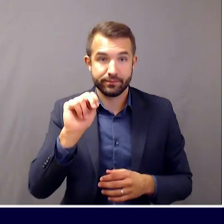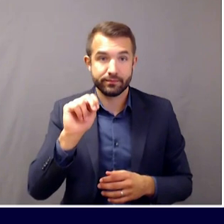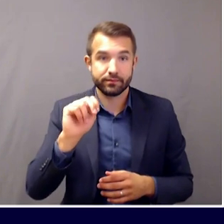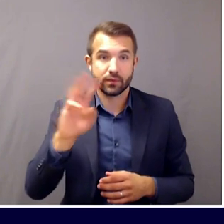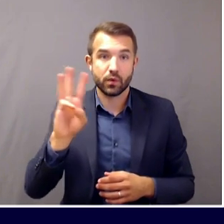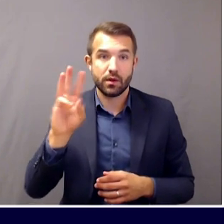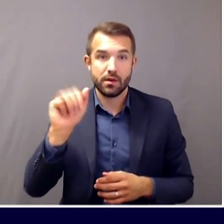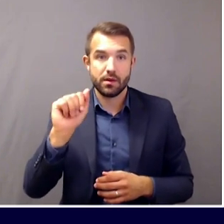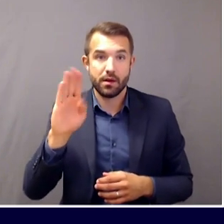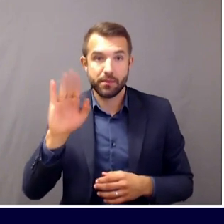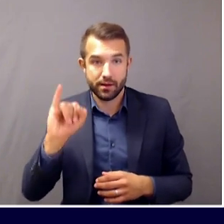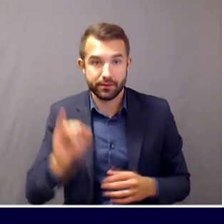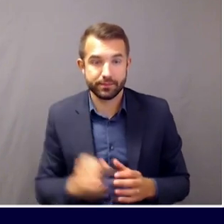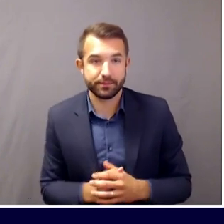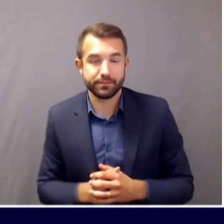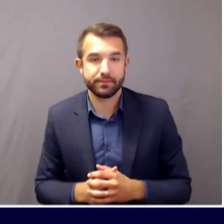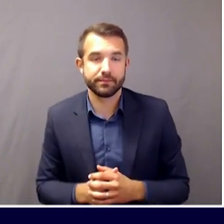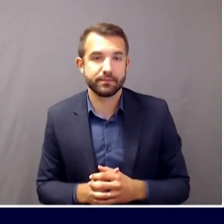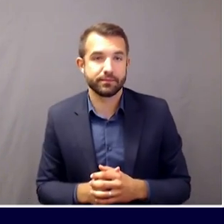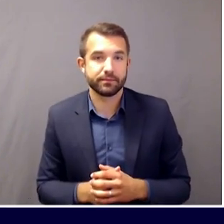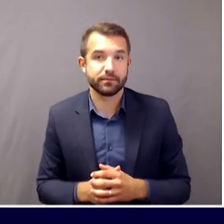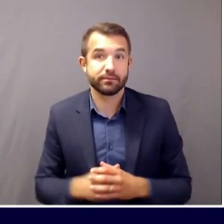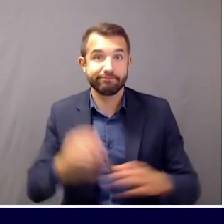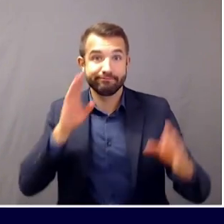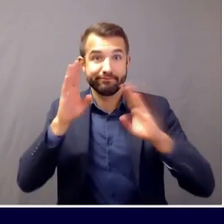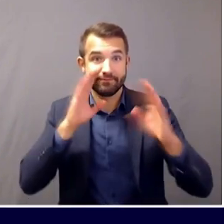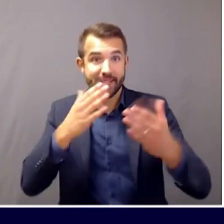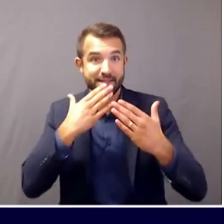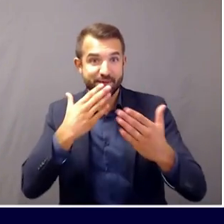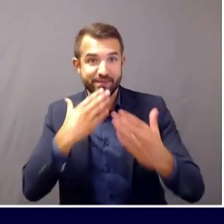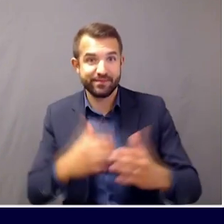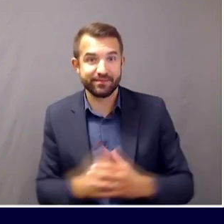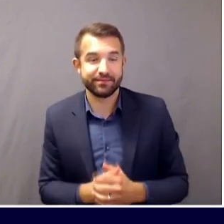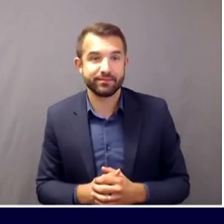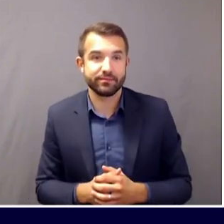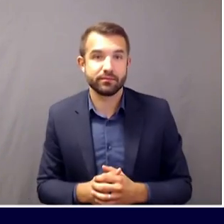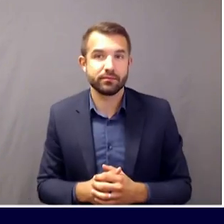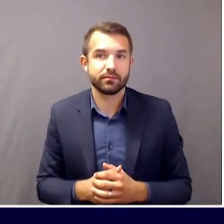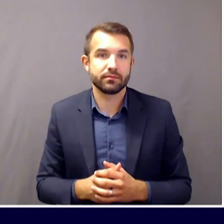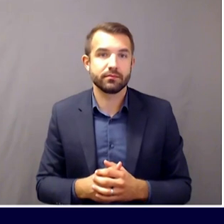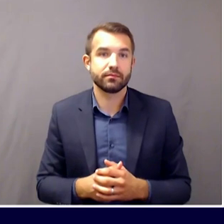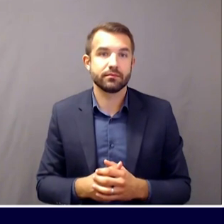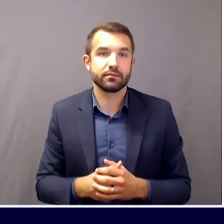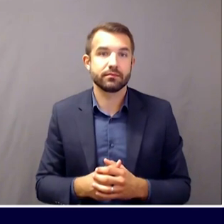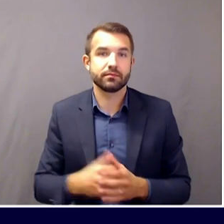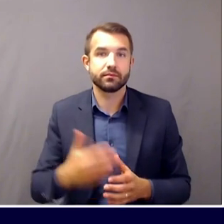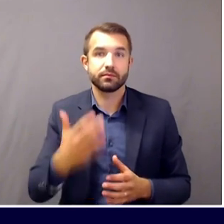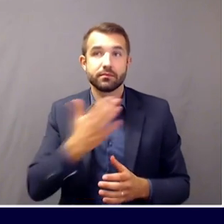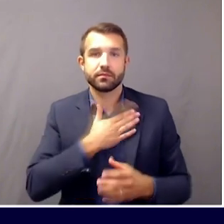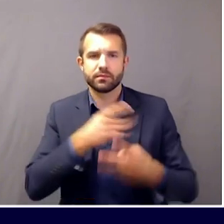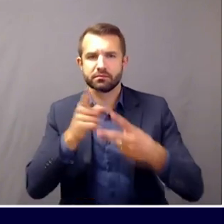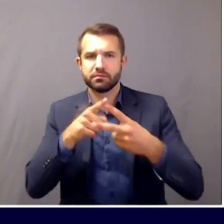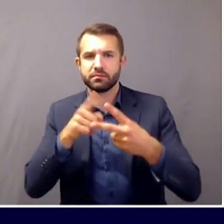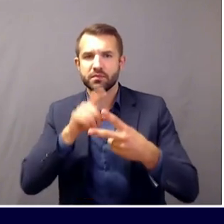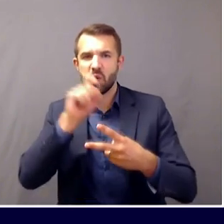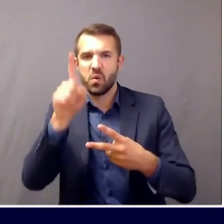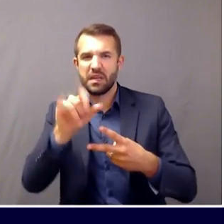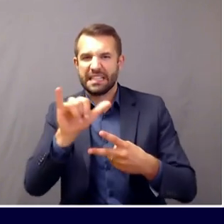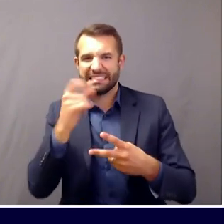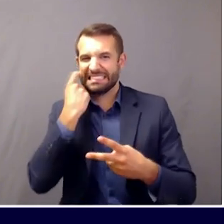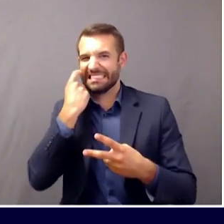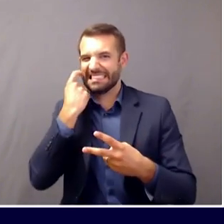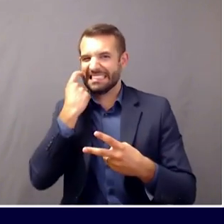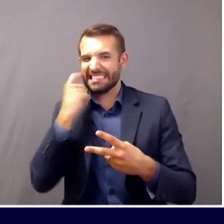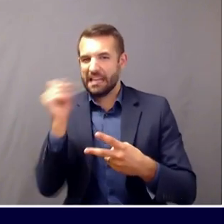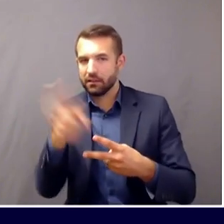Hi, Dr. Shaw. Thank you. My first question is sort of similar to the last one. This was a question from a viewer and hoping that